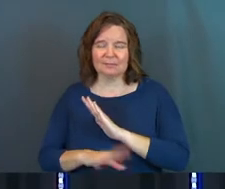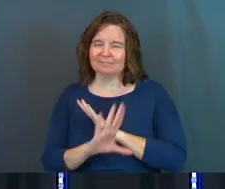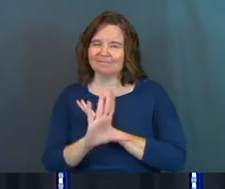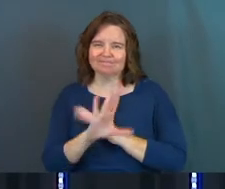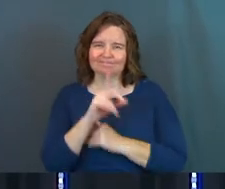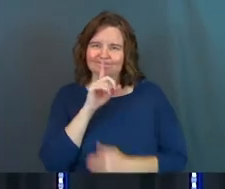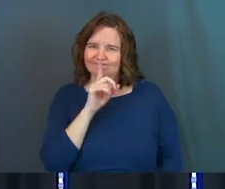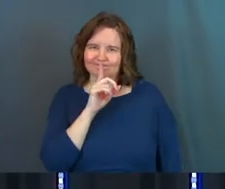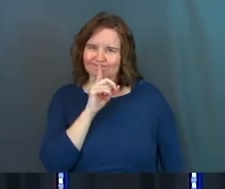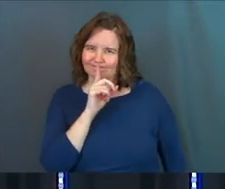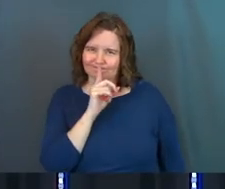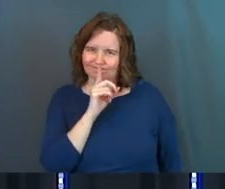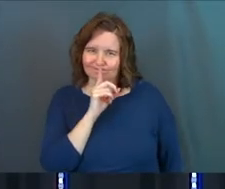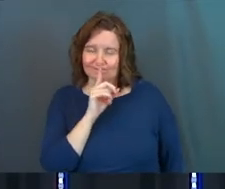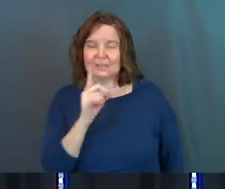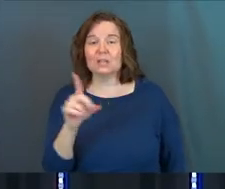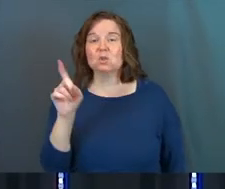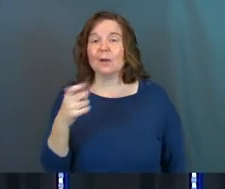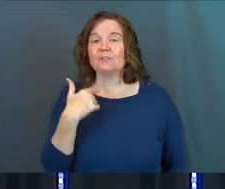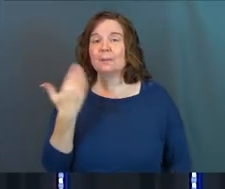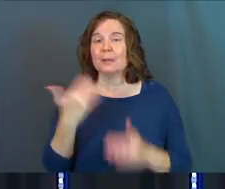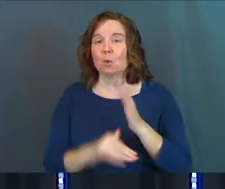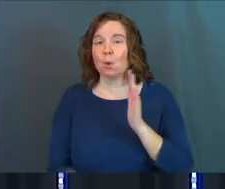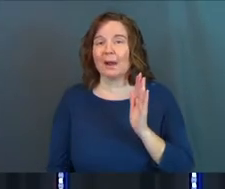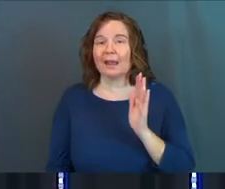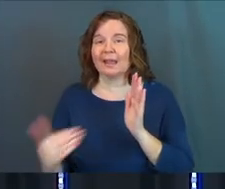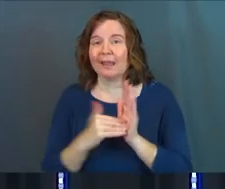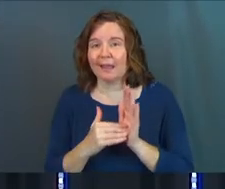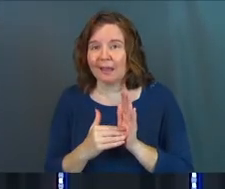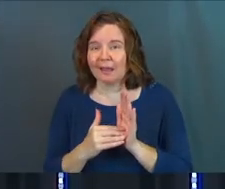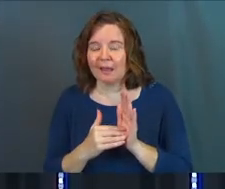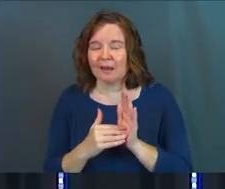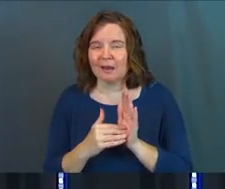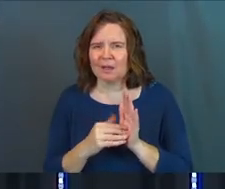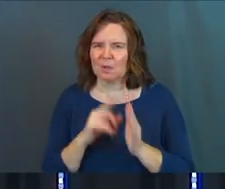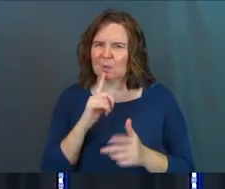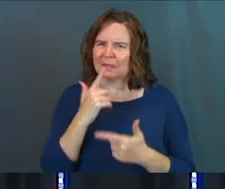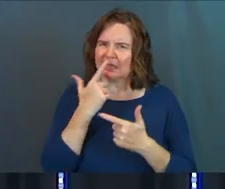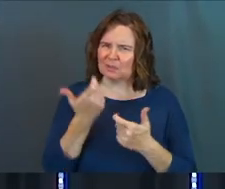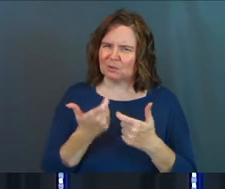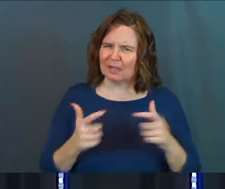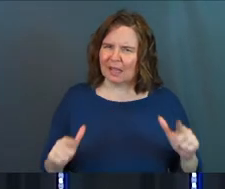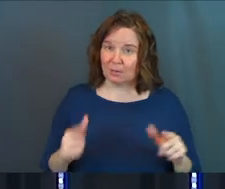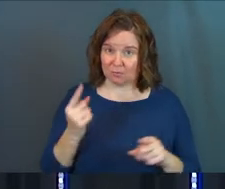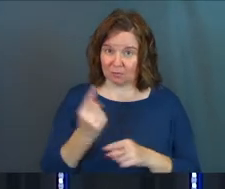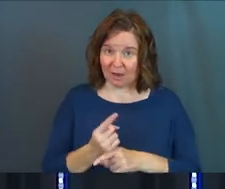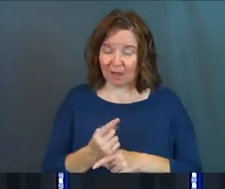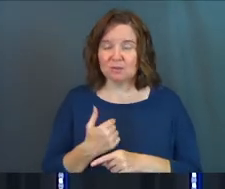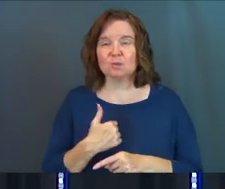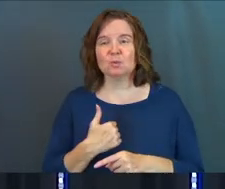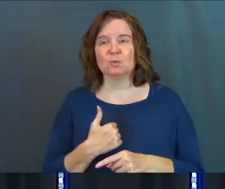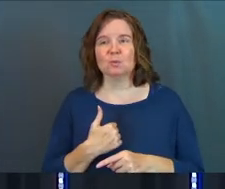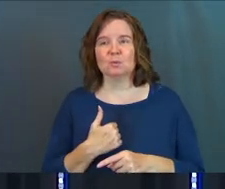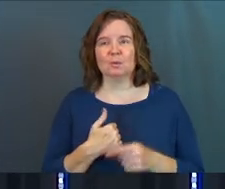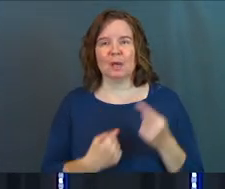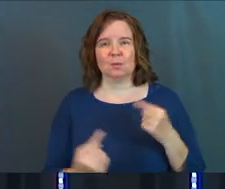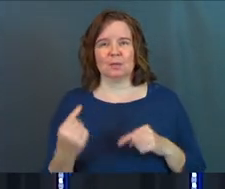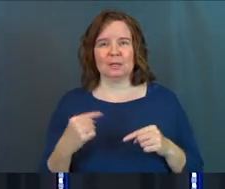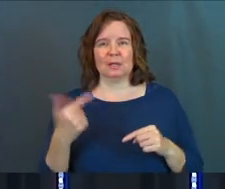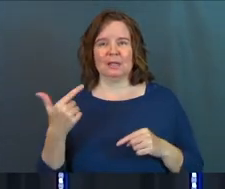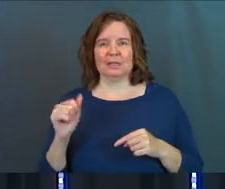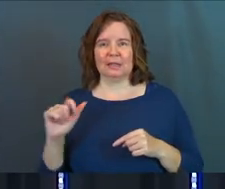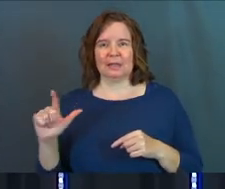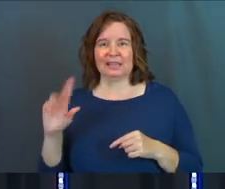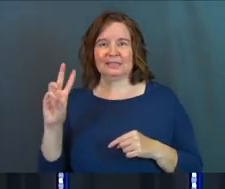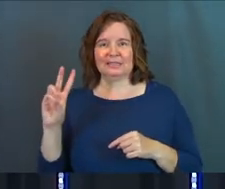He doesn't do any of that. He says, got to be born again. Really interesting language, right? So I want to take you over to